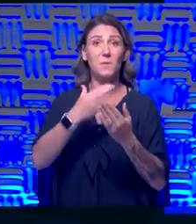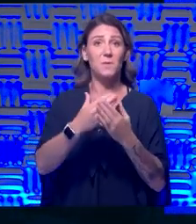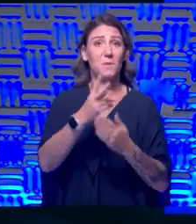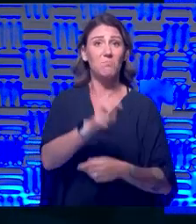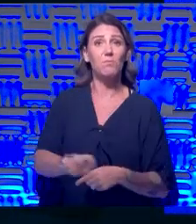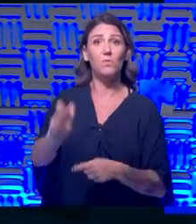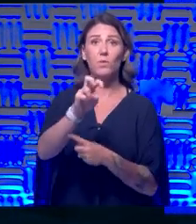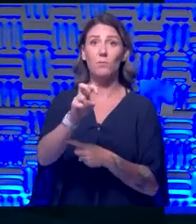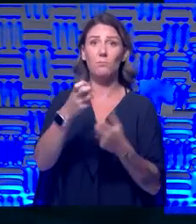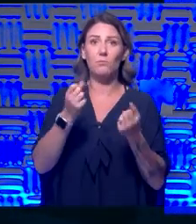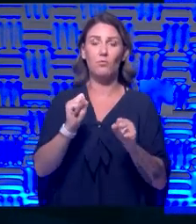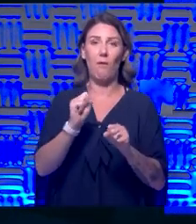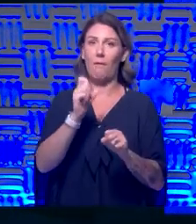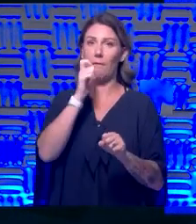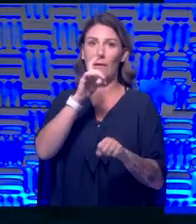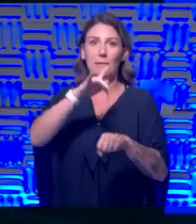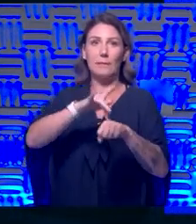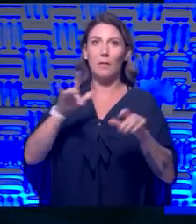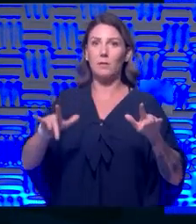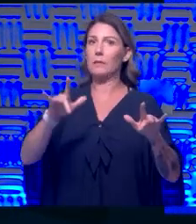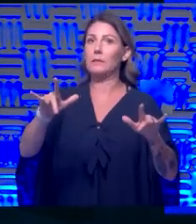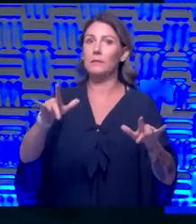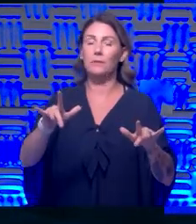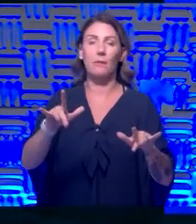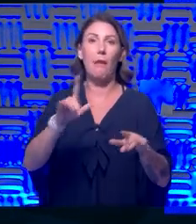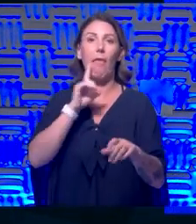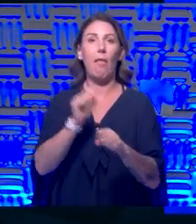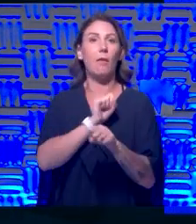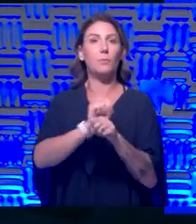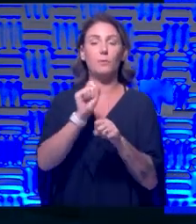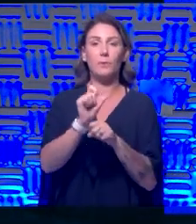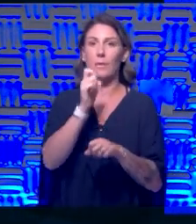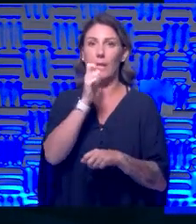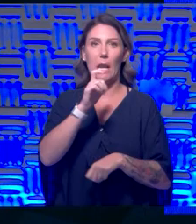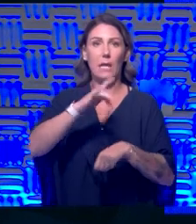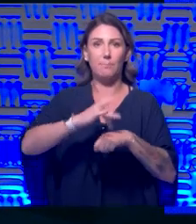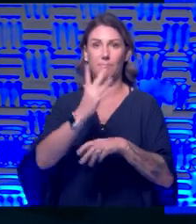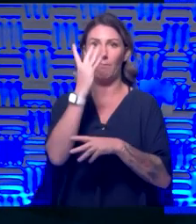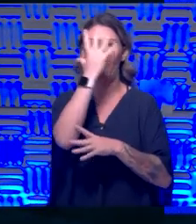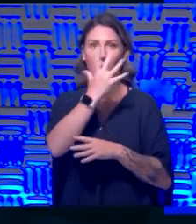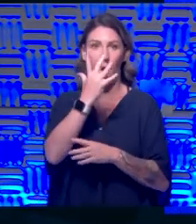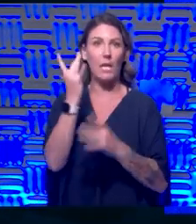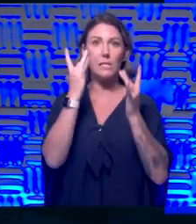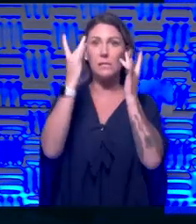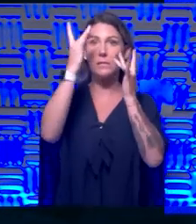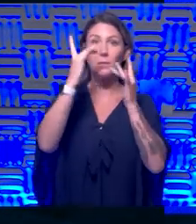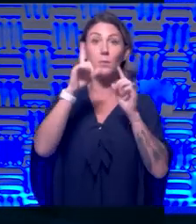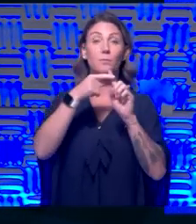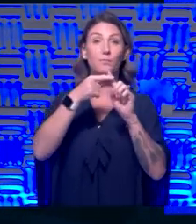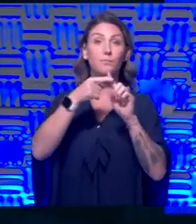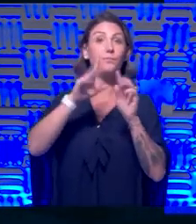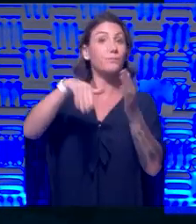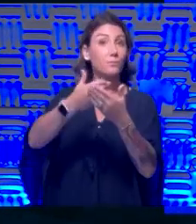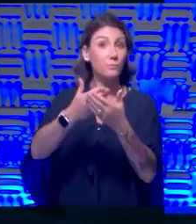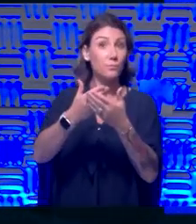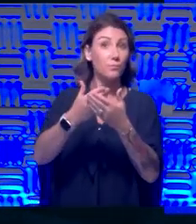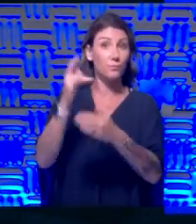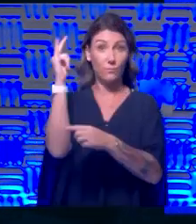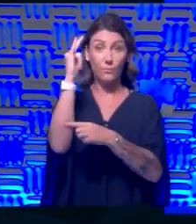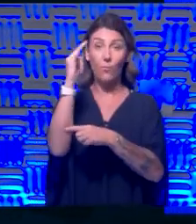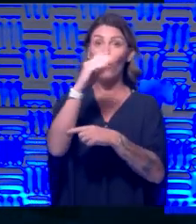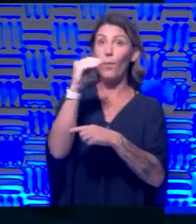tried not to touch anything, and I absolutely did not touch my face once getting into the airport and especially on the plane.